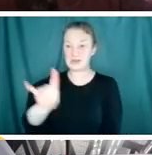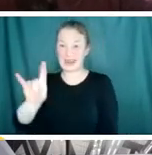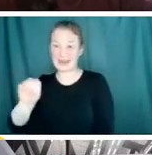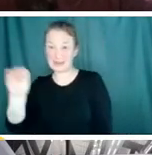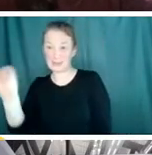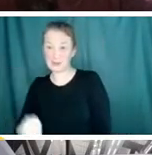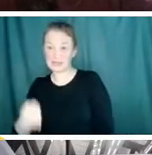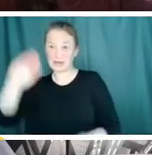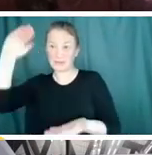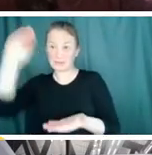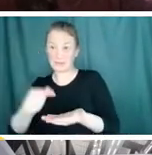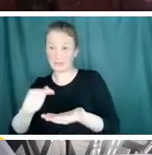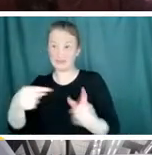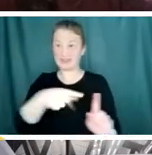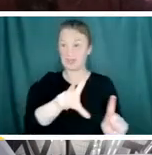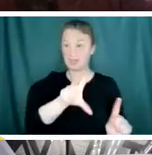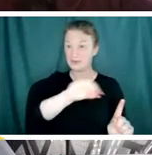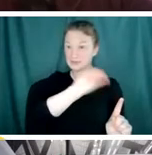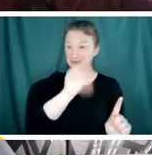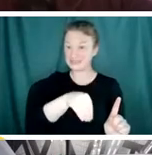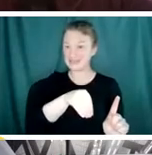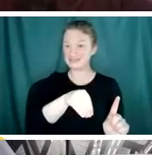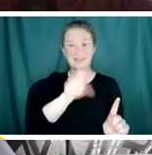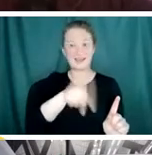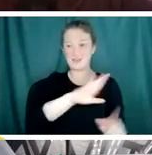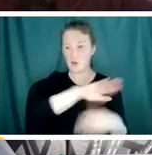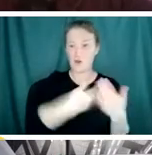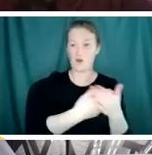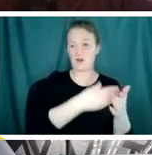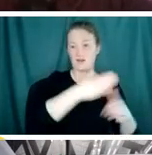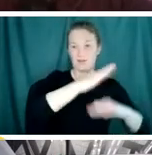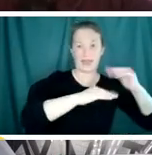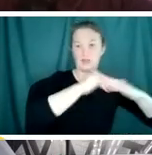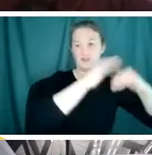you got to do it all. You got to do it all.